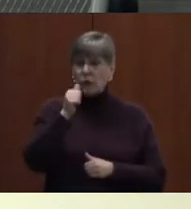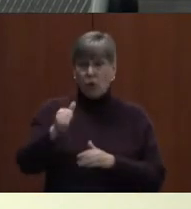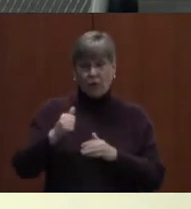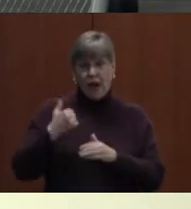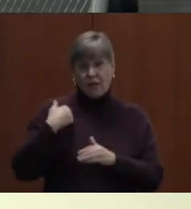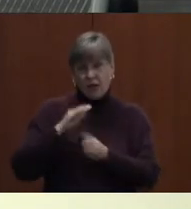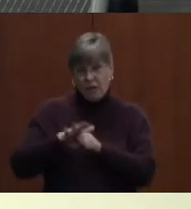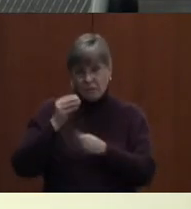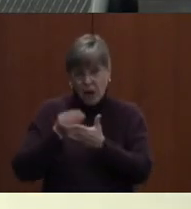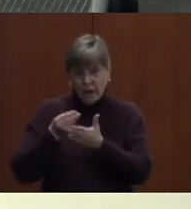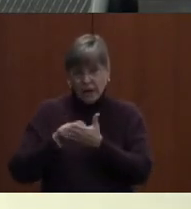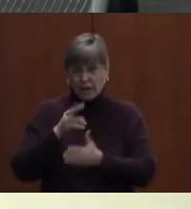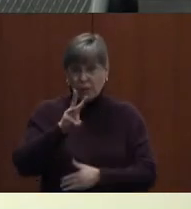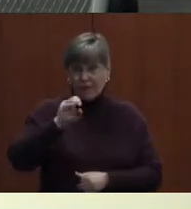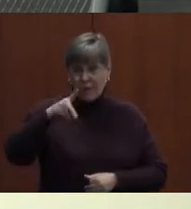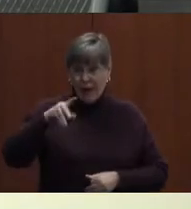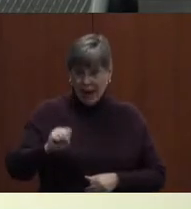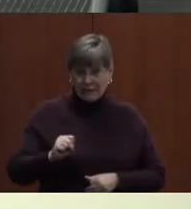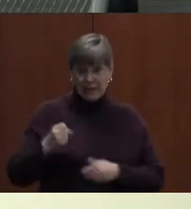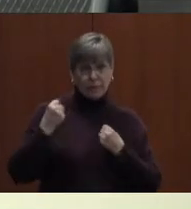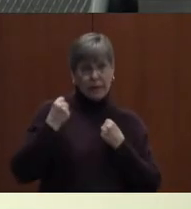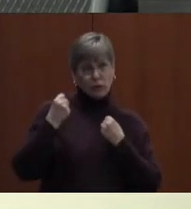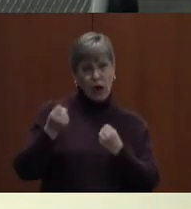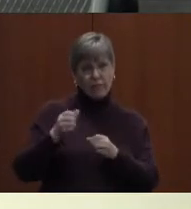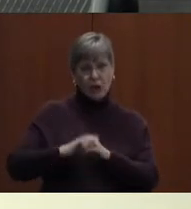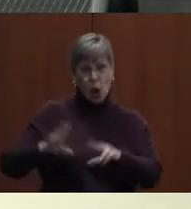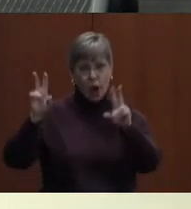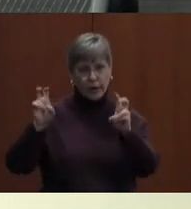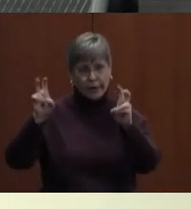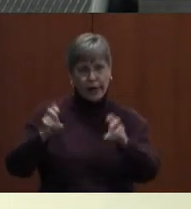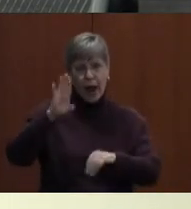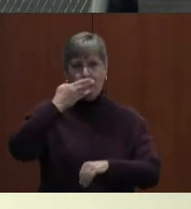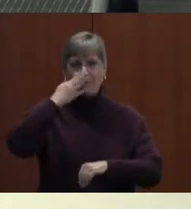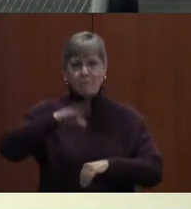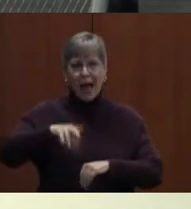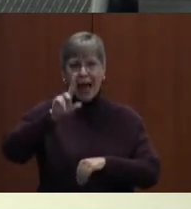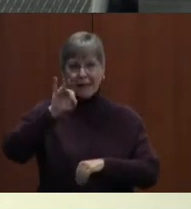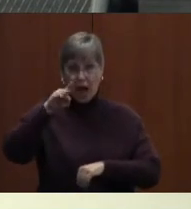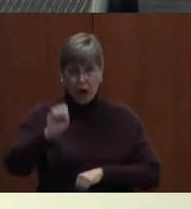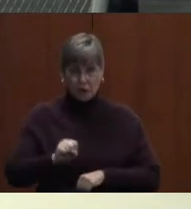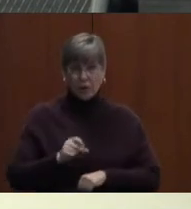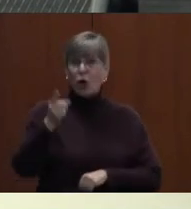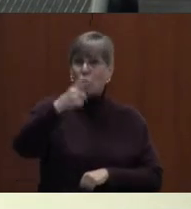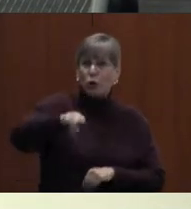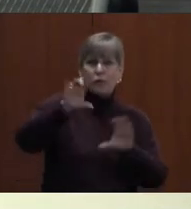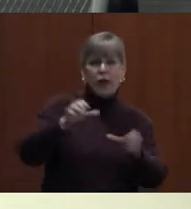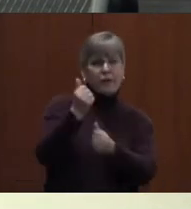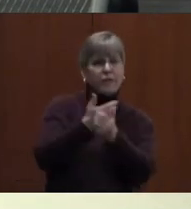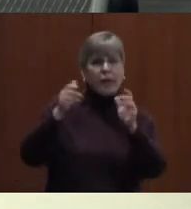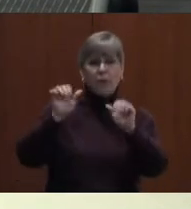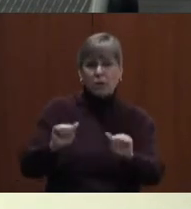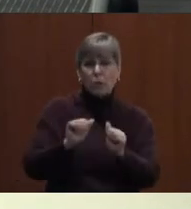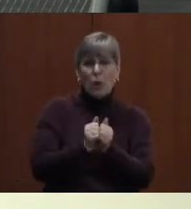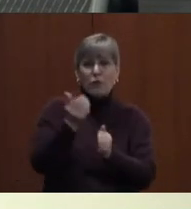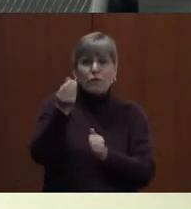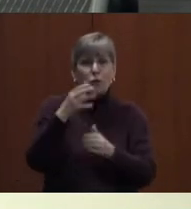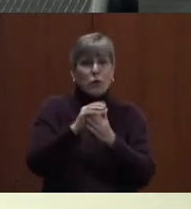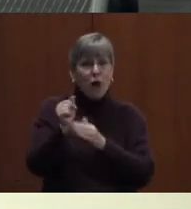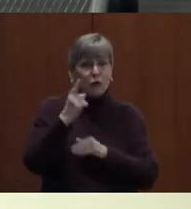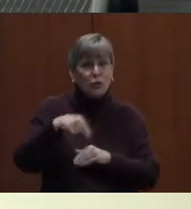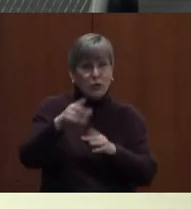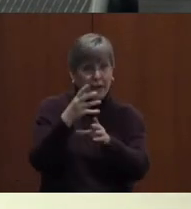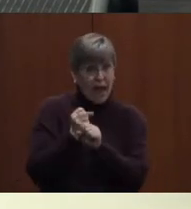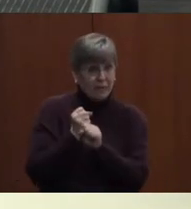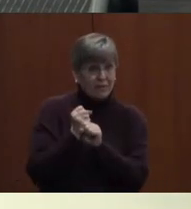WCPS has been driving on bad tires. You do everything you can do with the meager dollars you get,